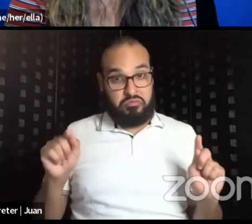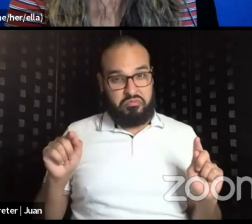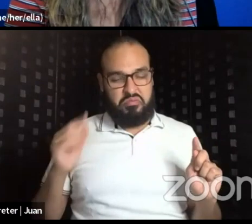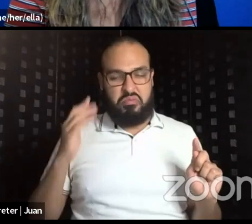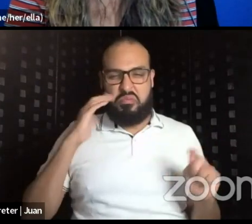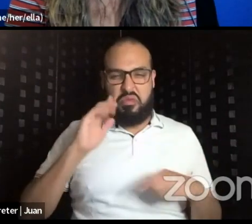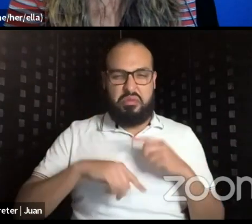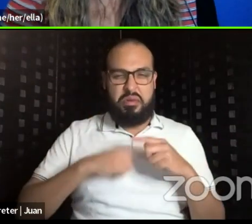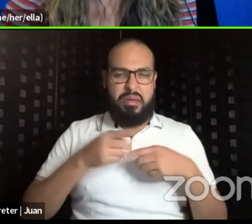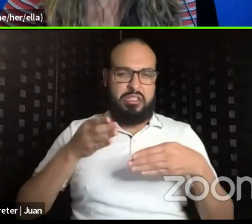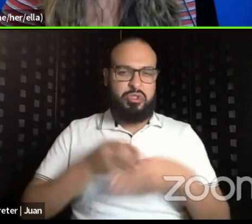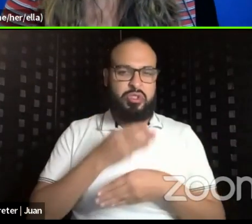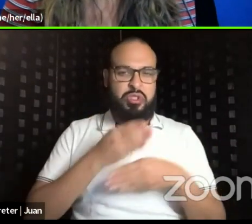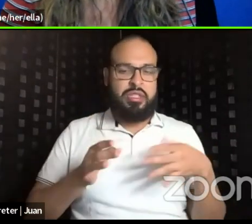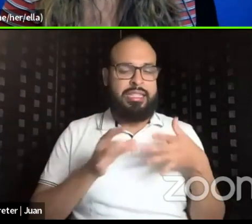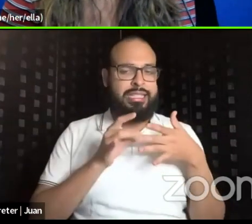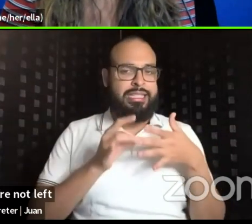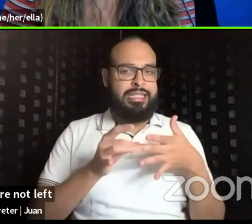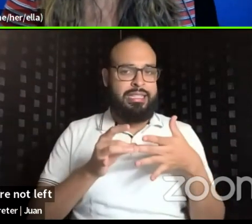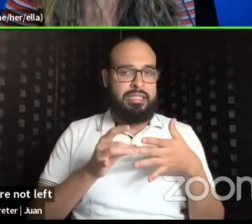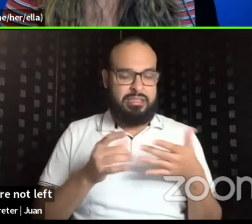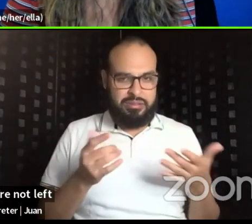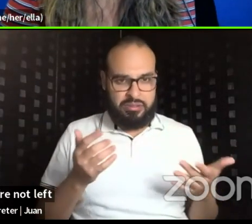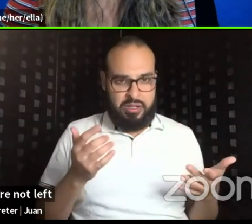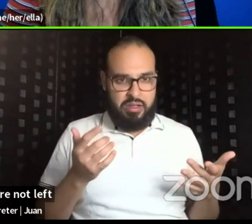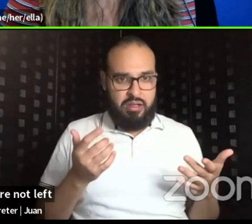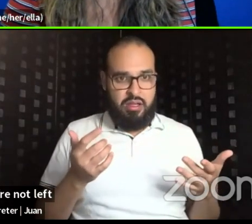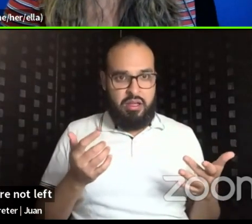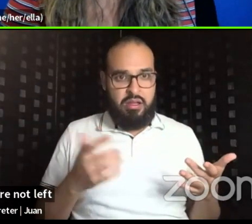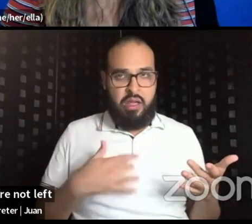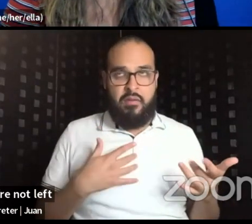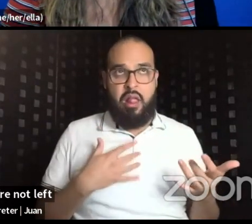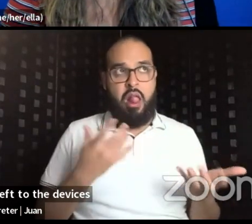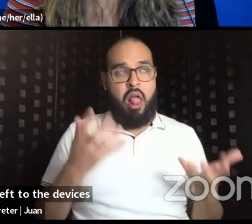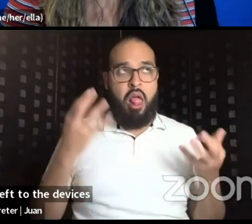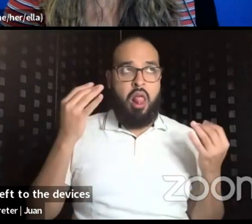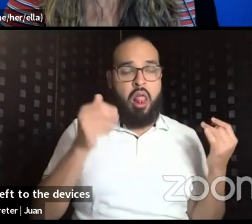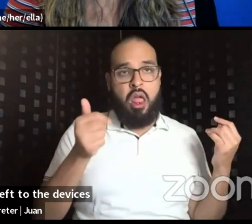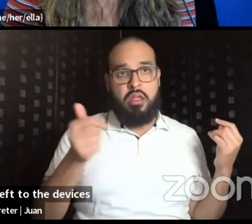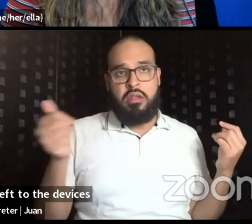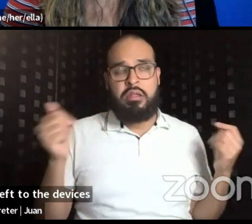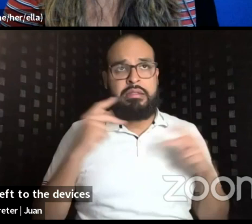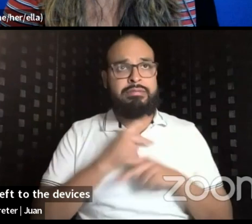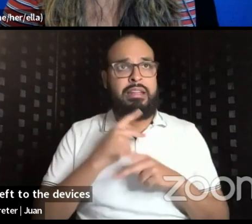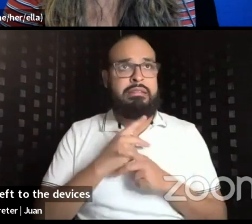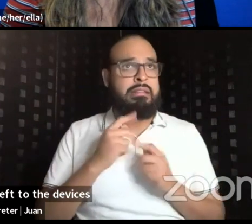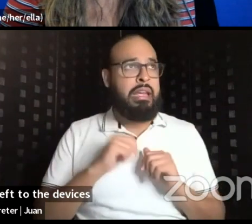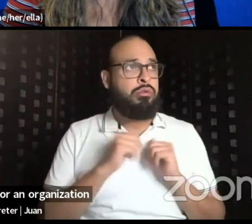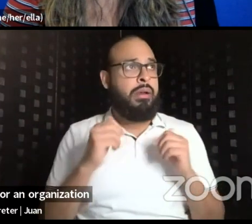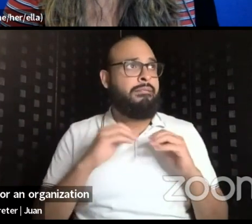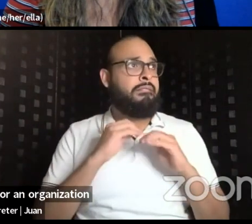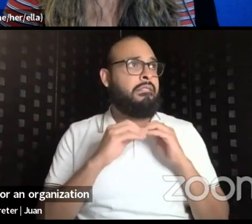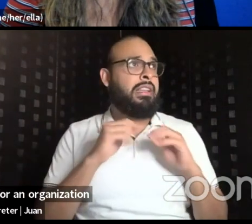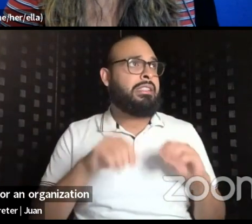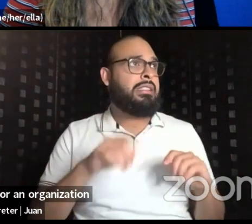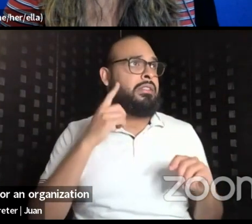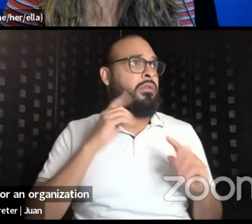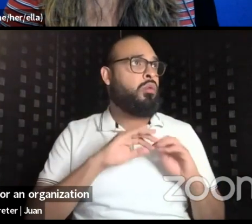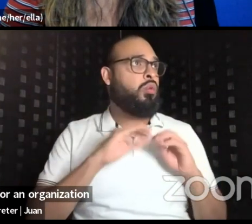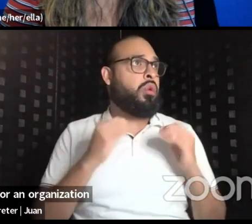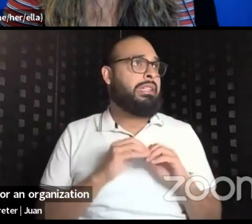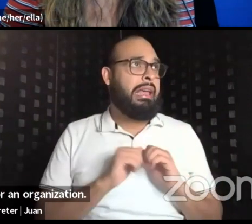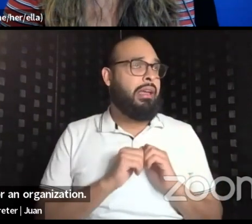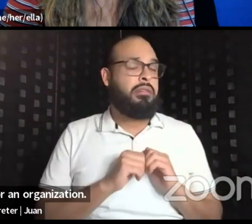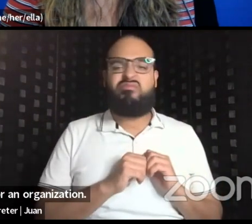leadership is that you're not left to the devices of your own mind to figure out solutions for an organization. Um,